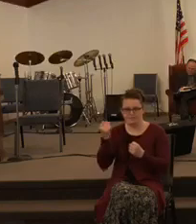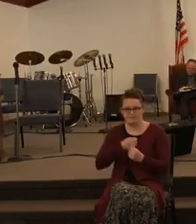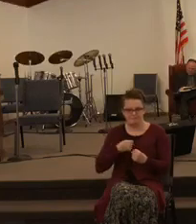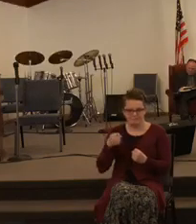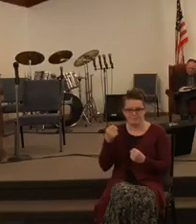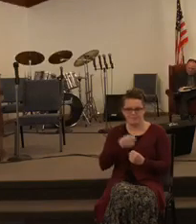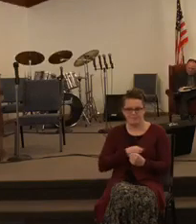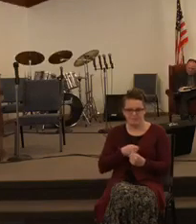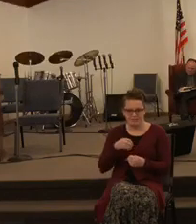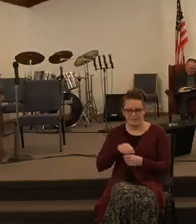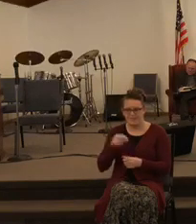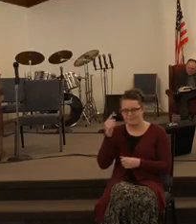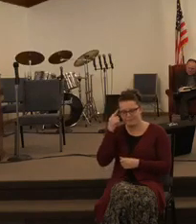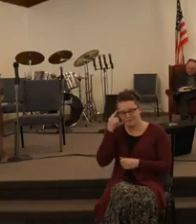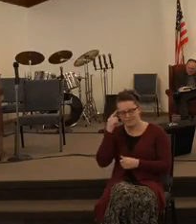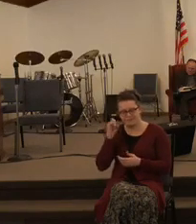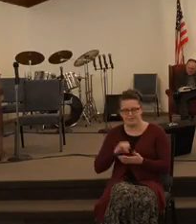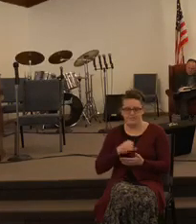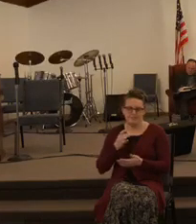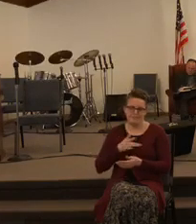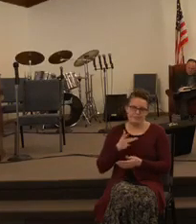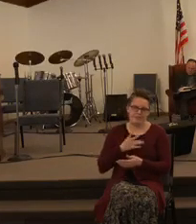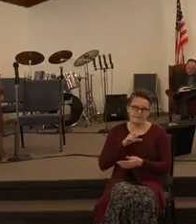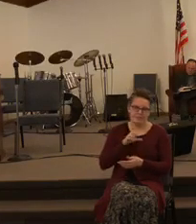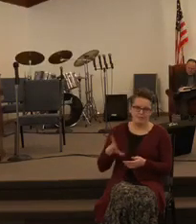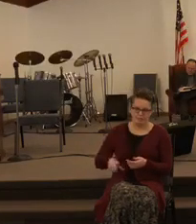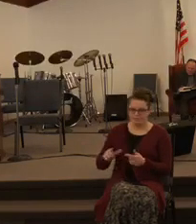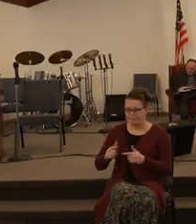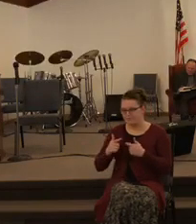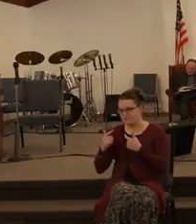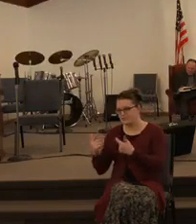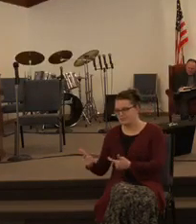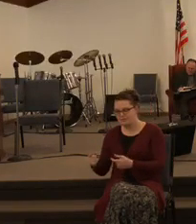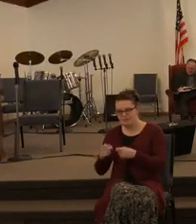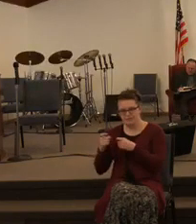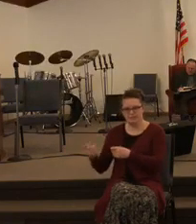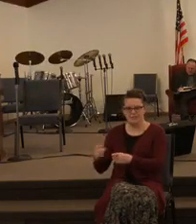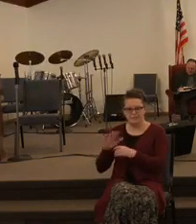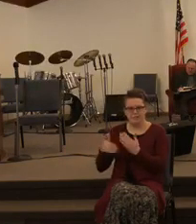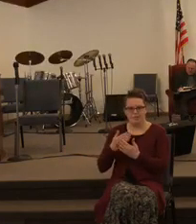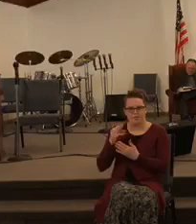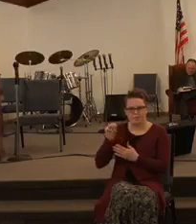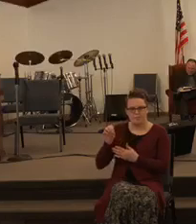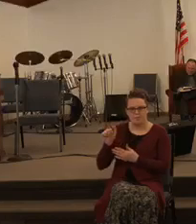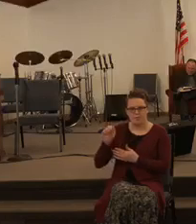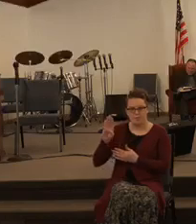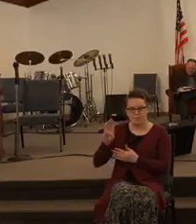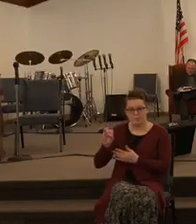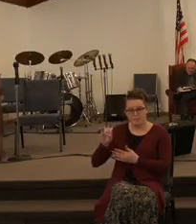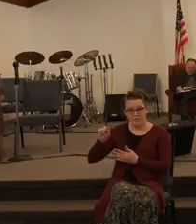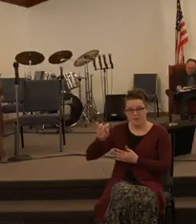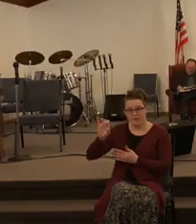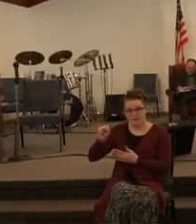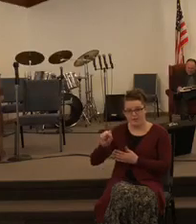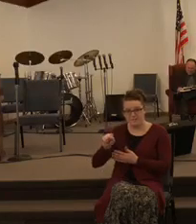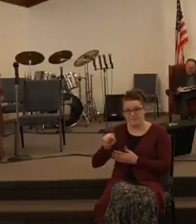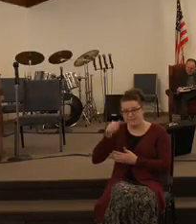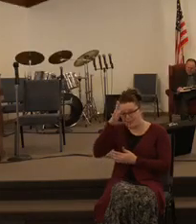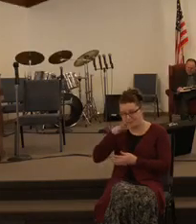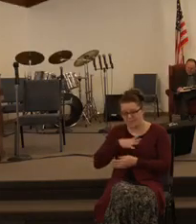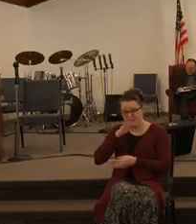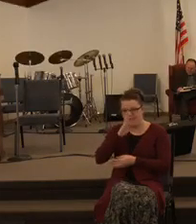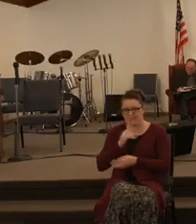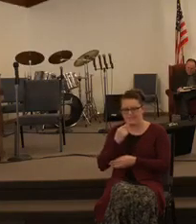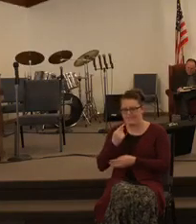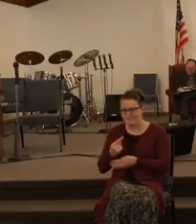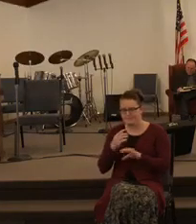in their mind they just felt that the Lord was going to turn them over to the Moabites but here the man of God just says you need to